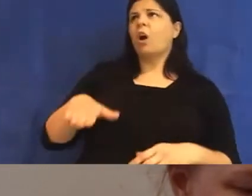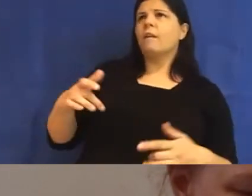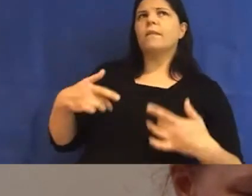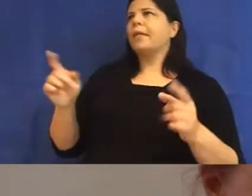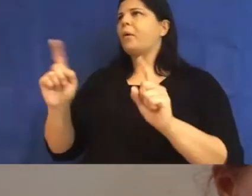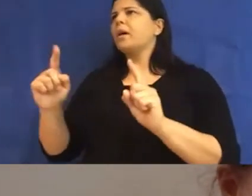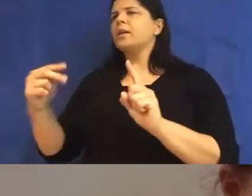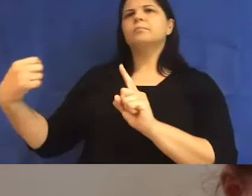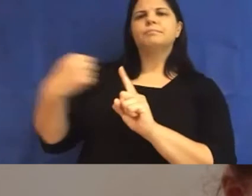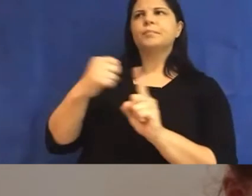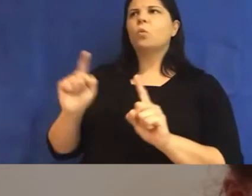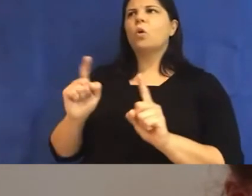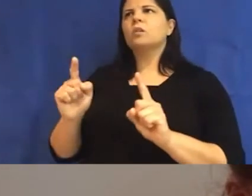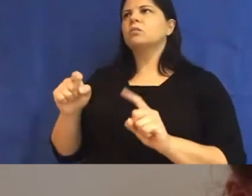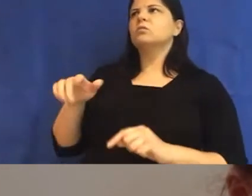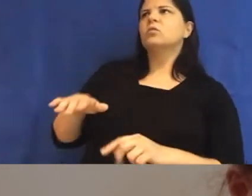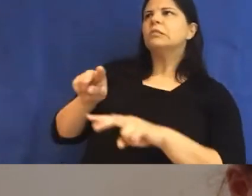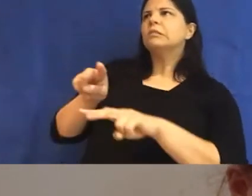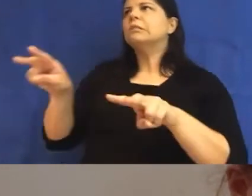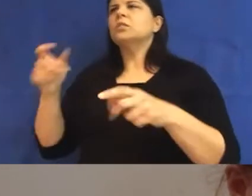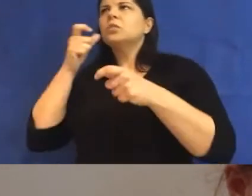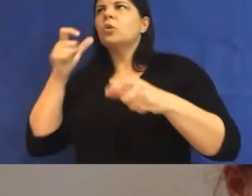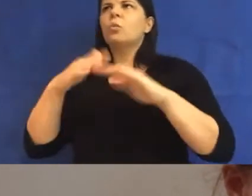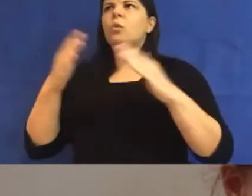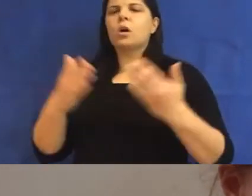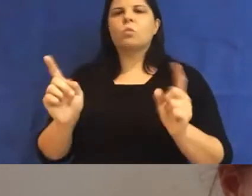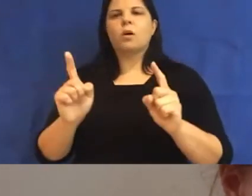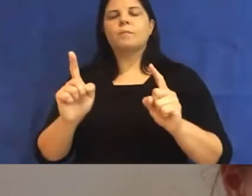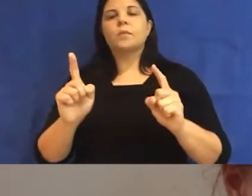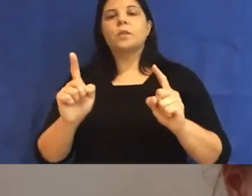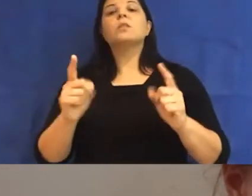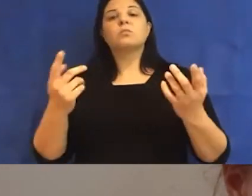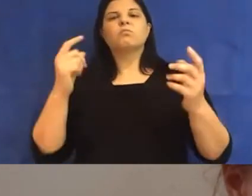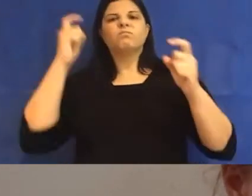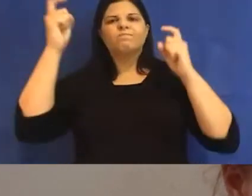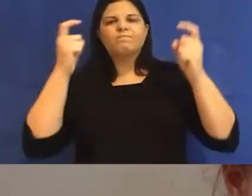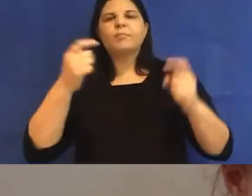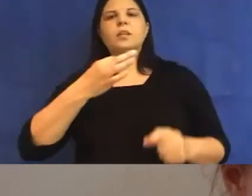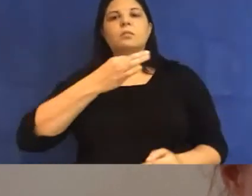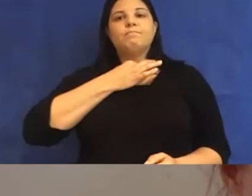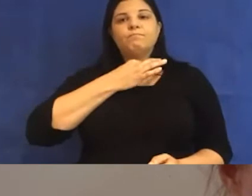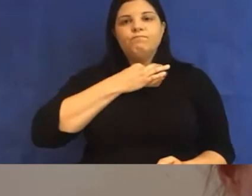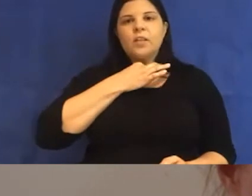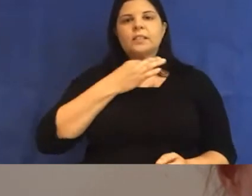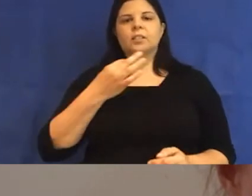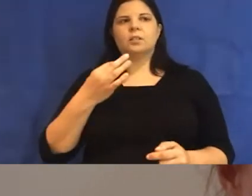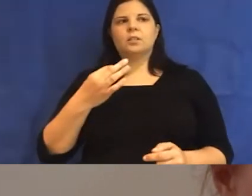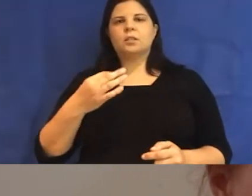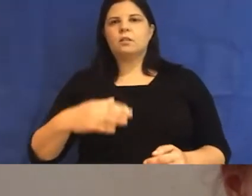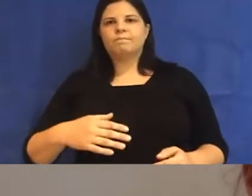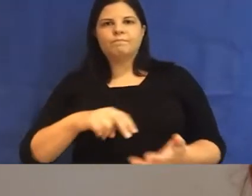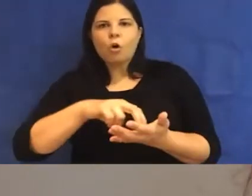Precarity highlights concerns with notions of vulnerability, security and risk. The contemporary world is more chaotic and insecure than